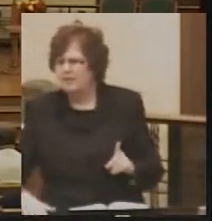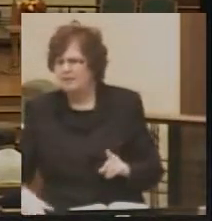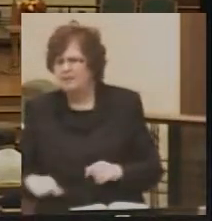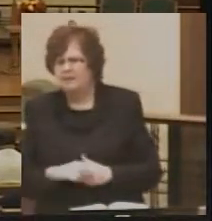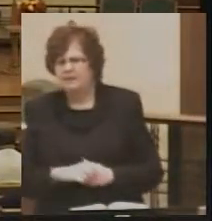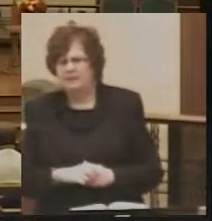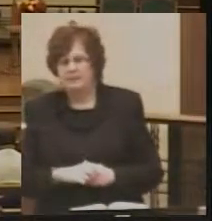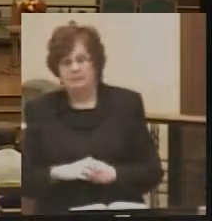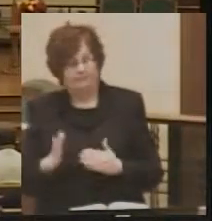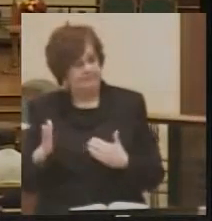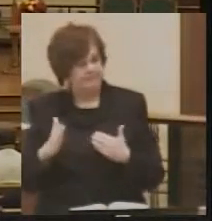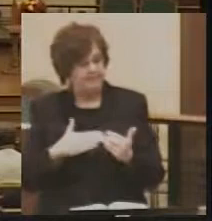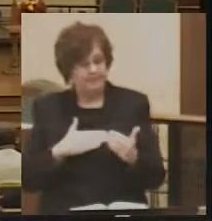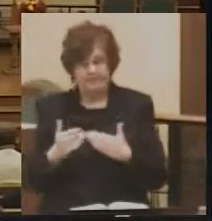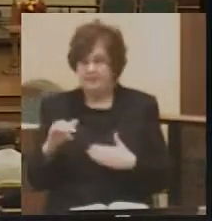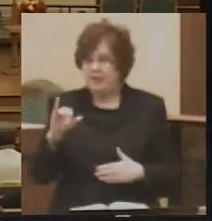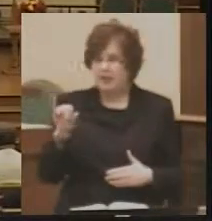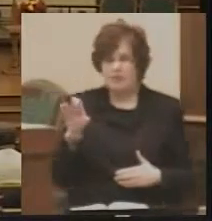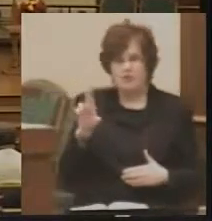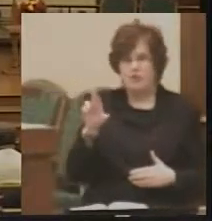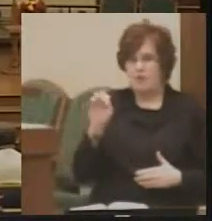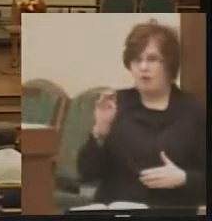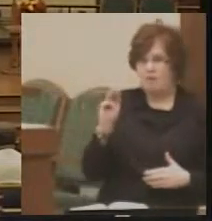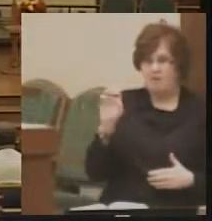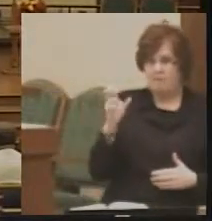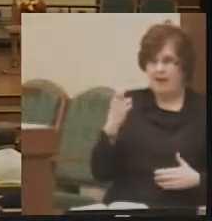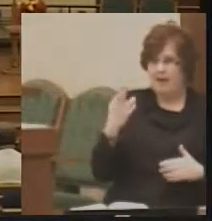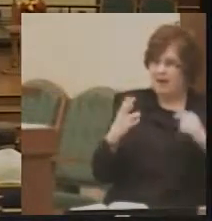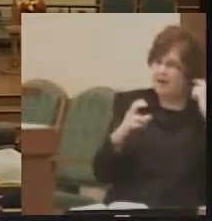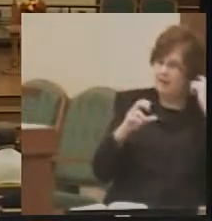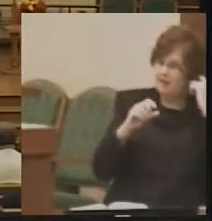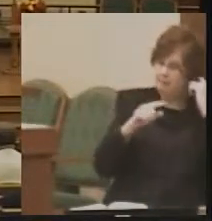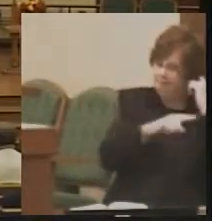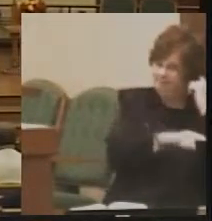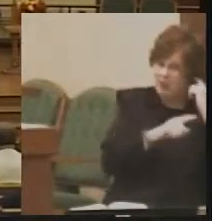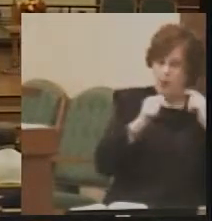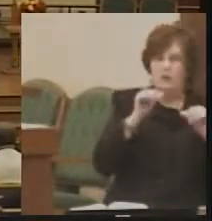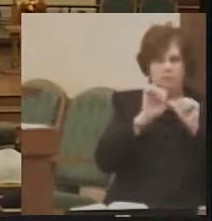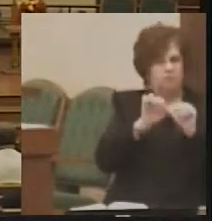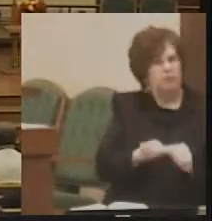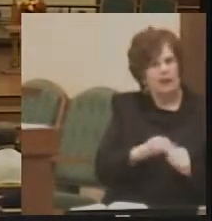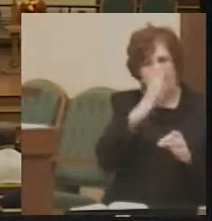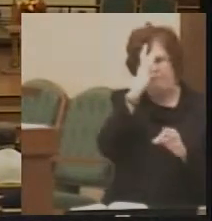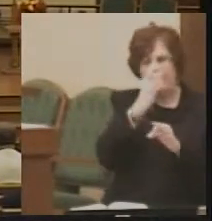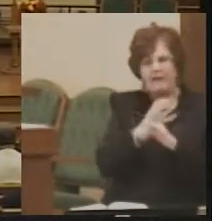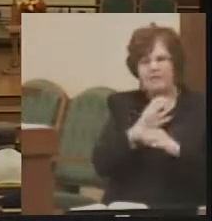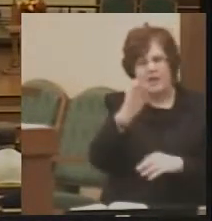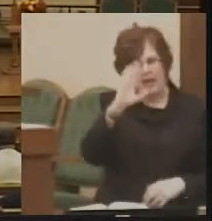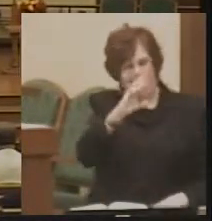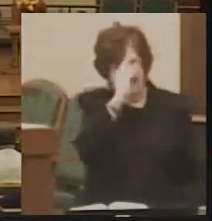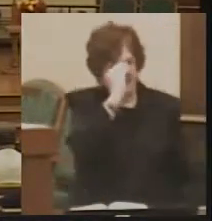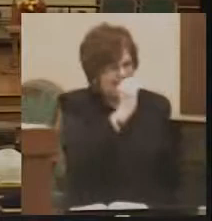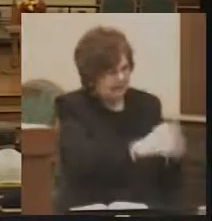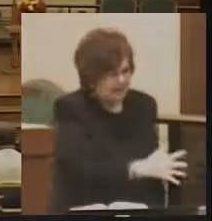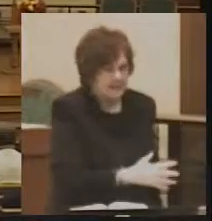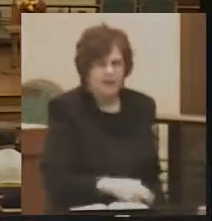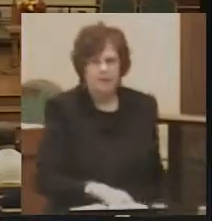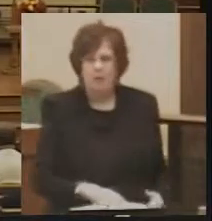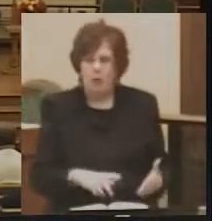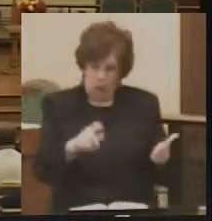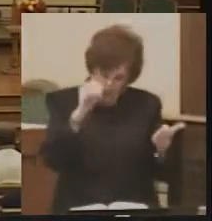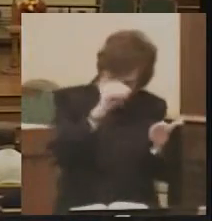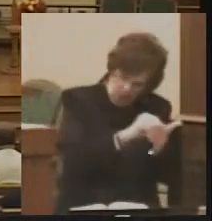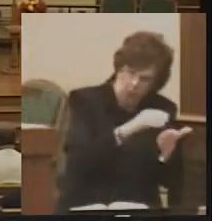Nonetheless, Jeremiah remains faithful to his task. In today's lesson, God tells Jeremiah to write